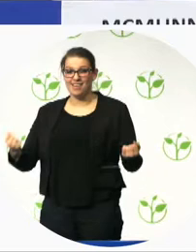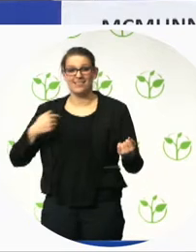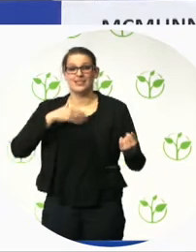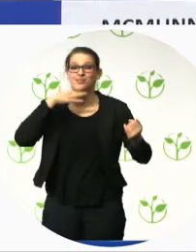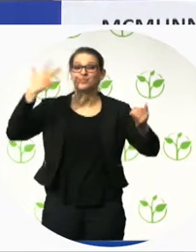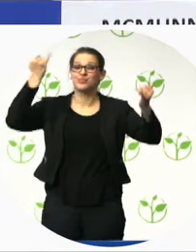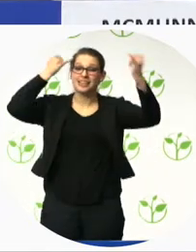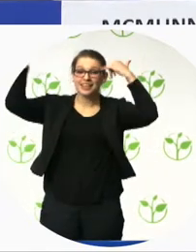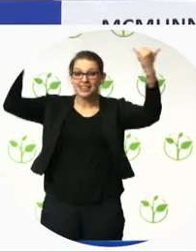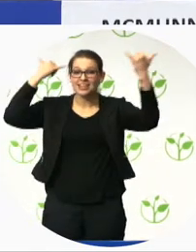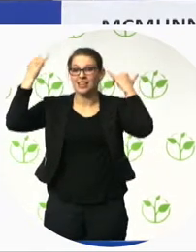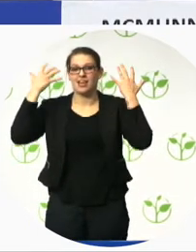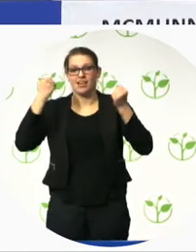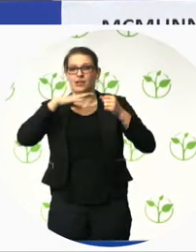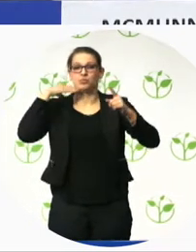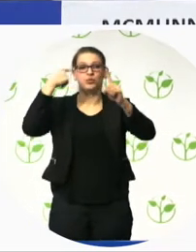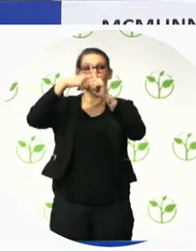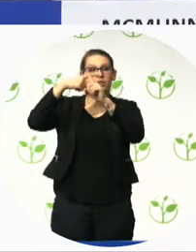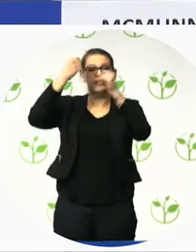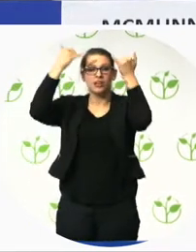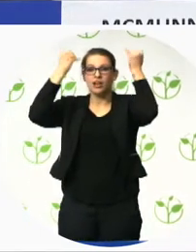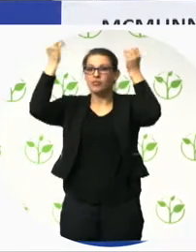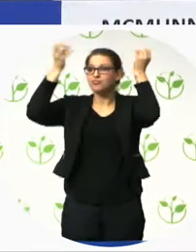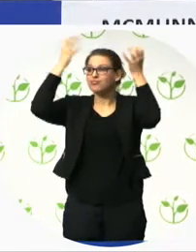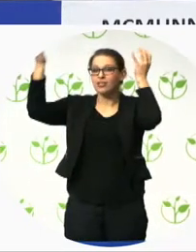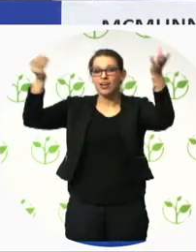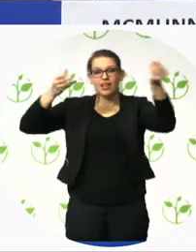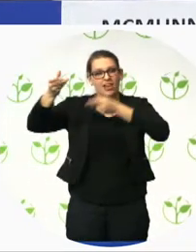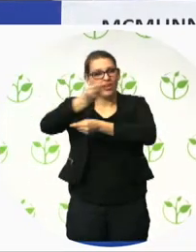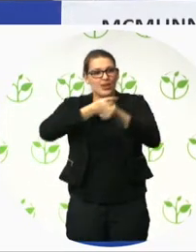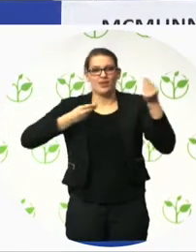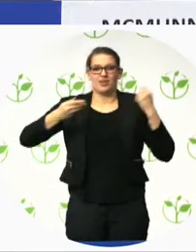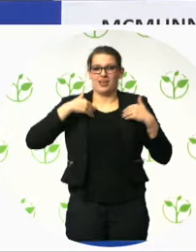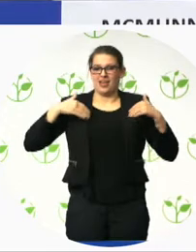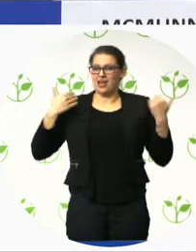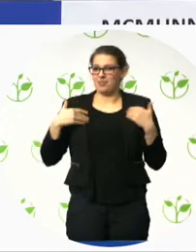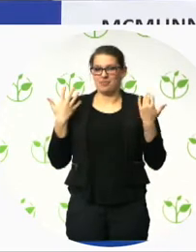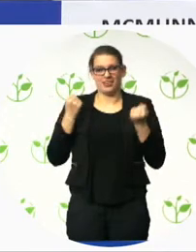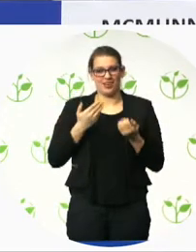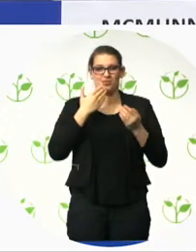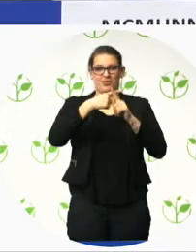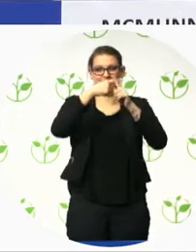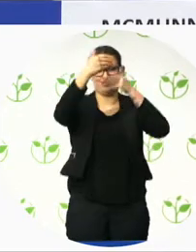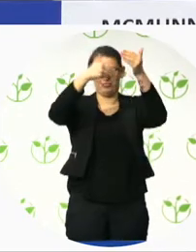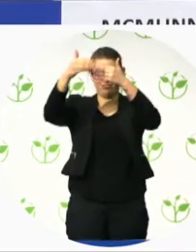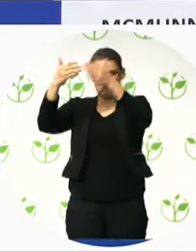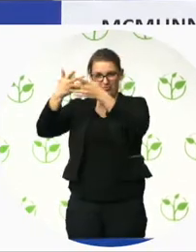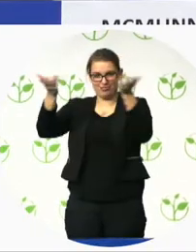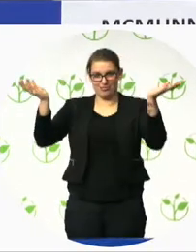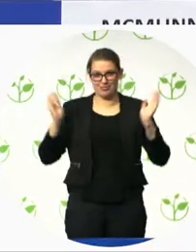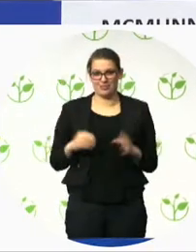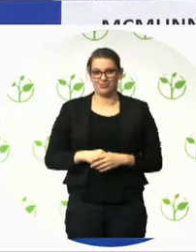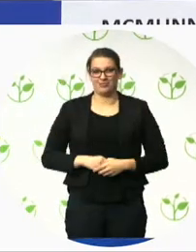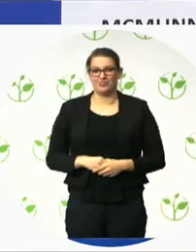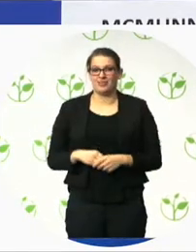same room and to have discussions helpful for everybody. I'd also like to thank the Xero Project, not